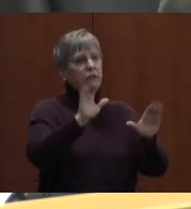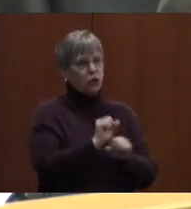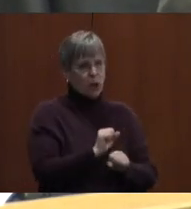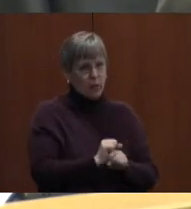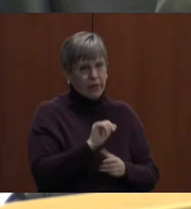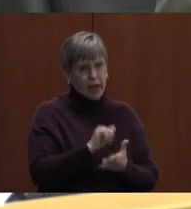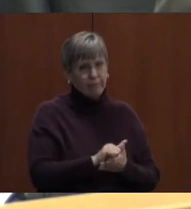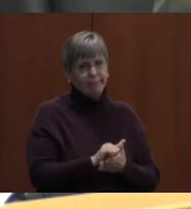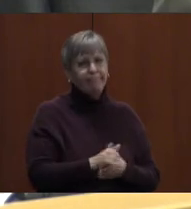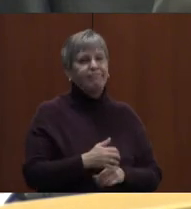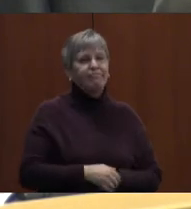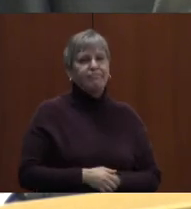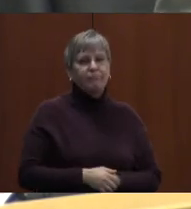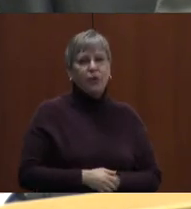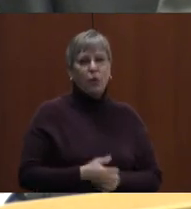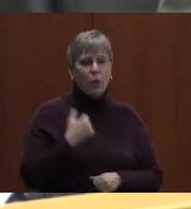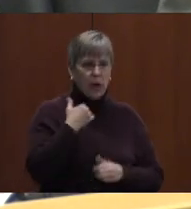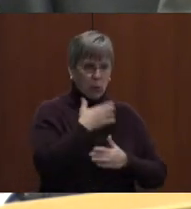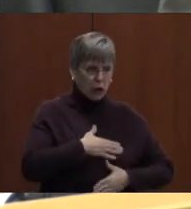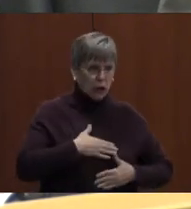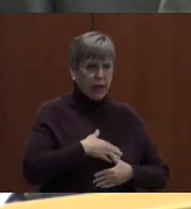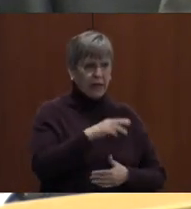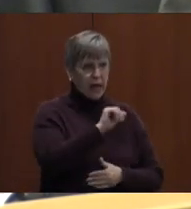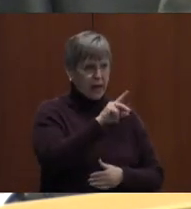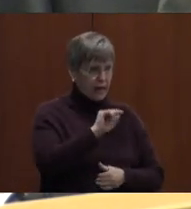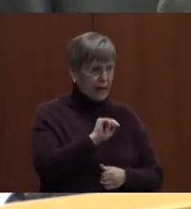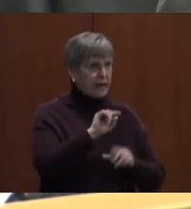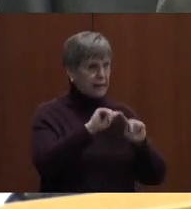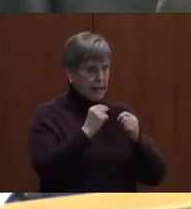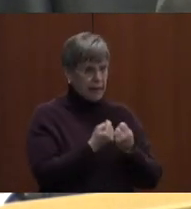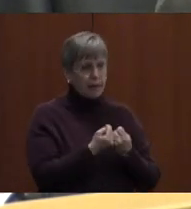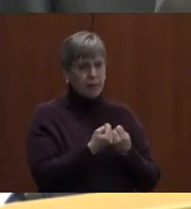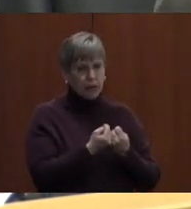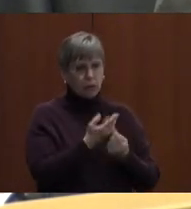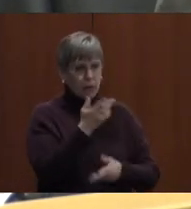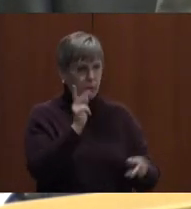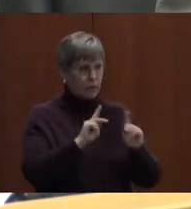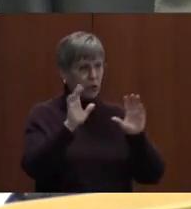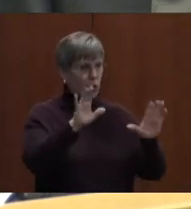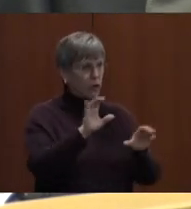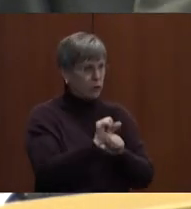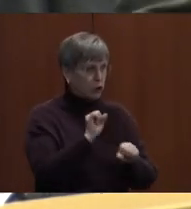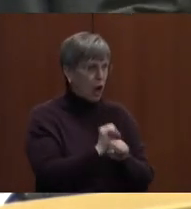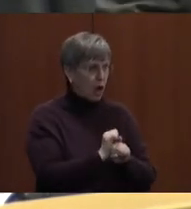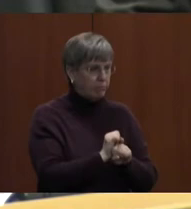And Gary and the PD team and Ann and others have done an excellent job working with their instructional staff.